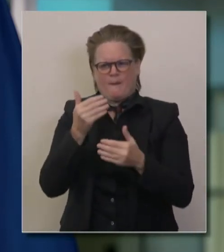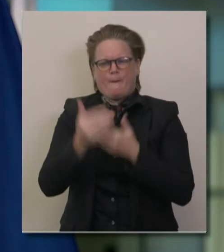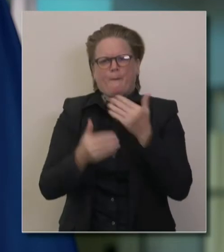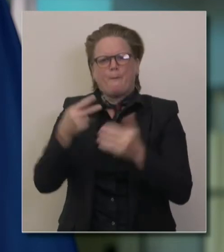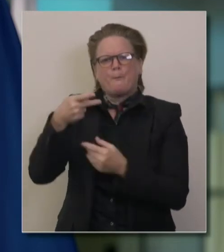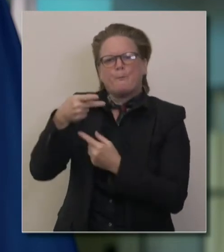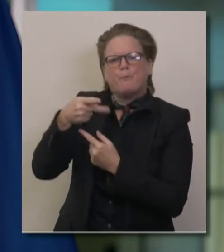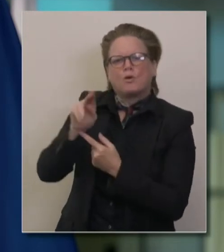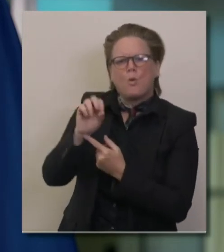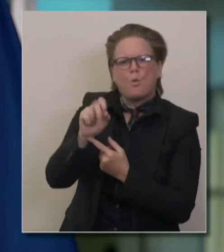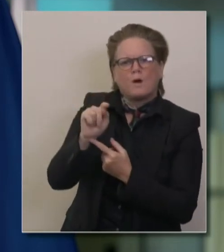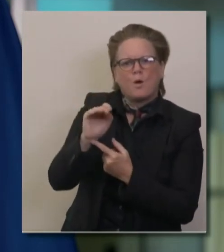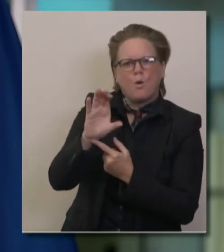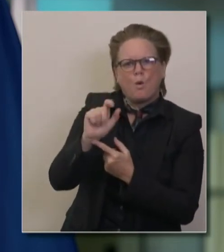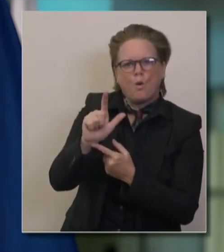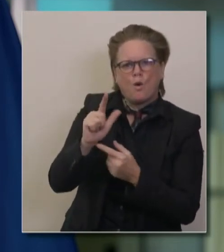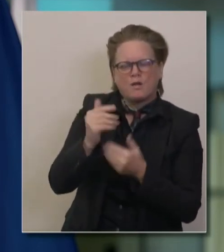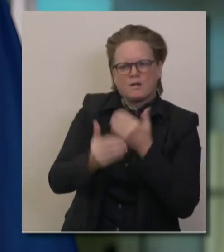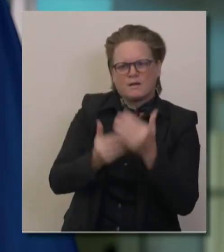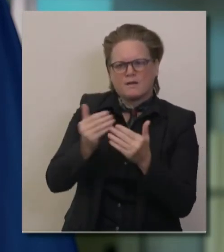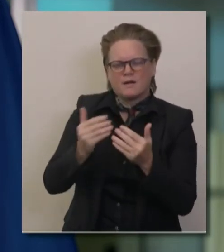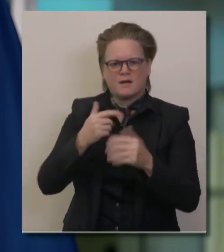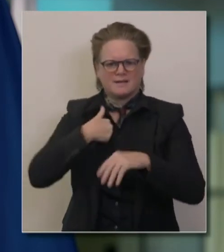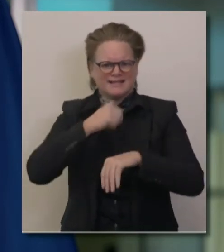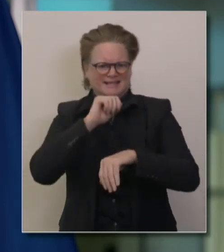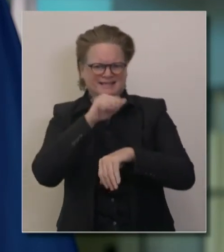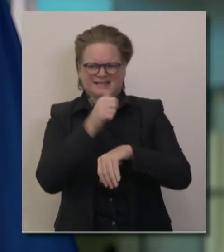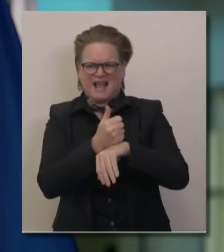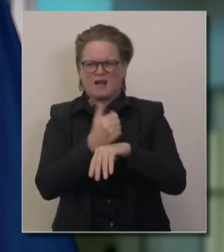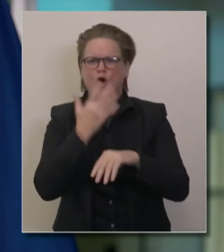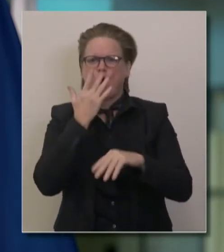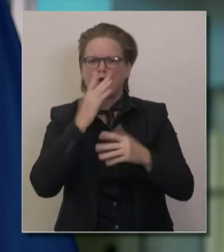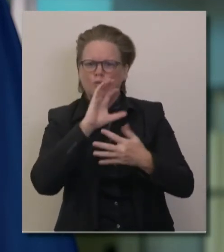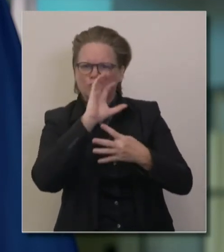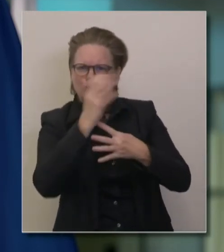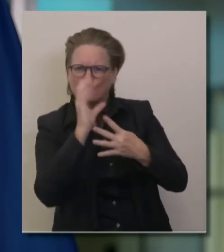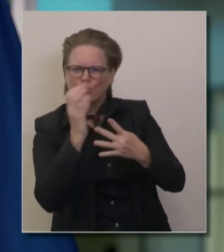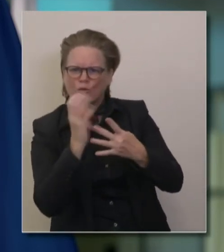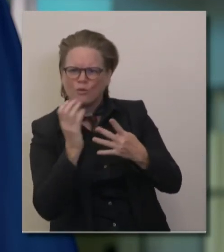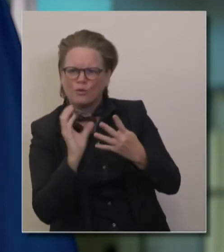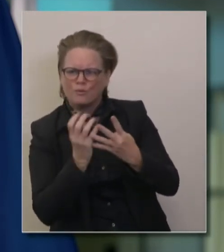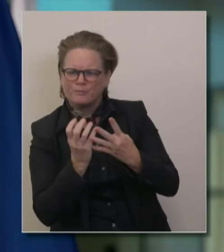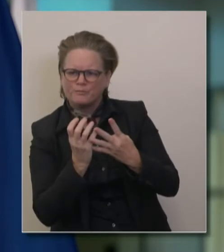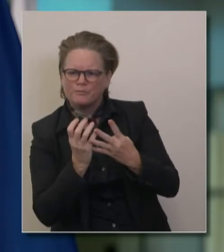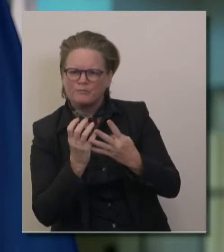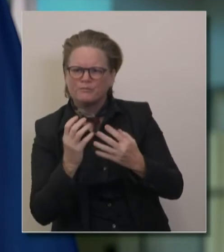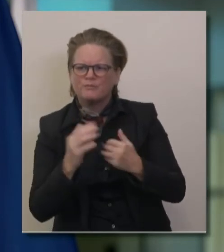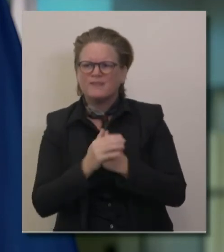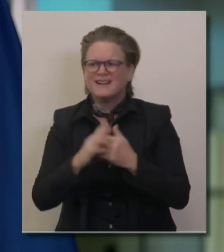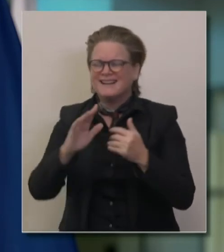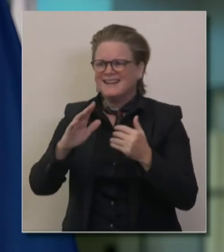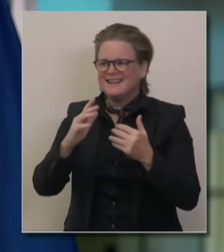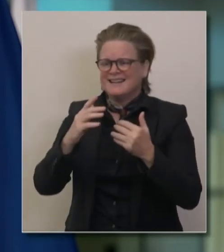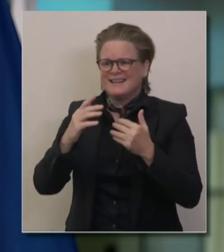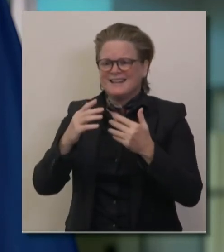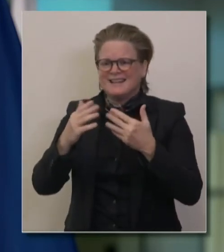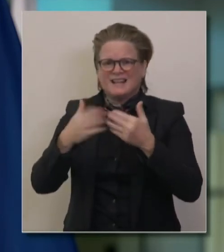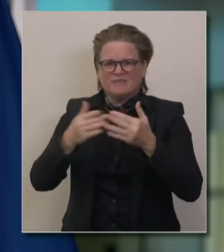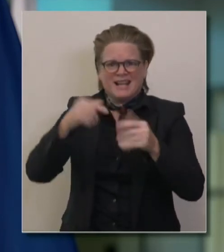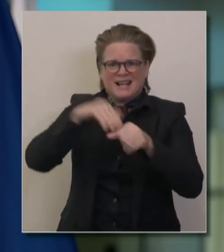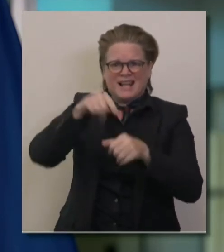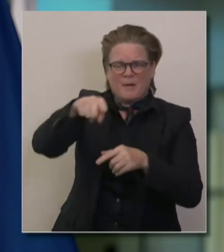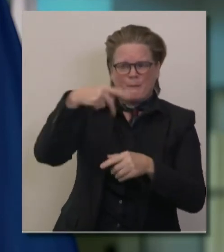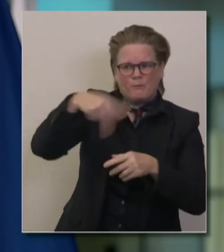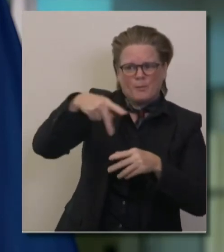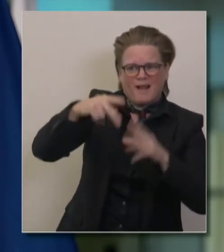in the orange or yellow tier, even the red tier. You could be in a purple tier and still access waivers. We've been working with our